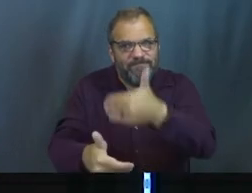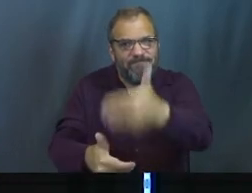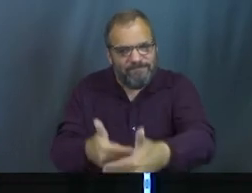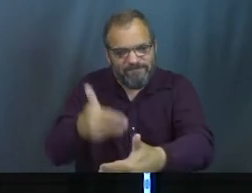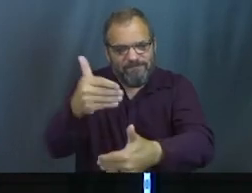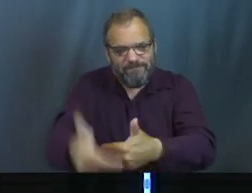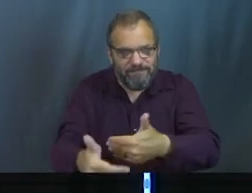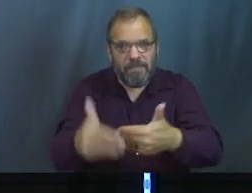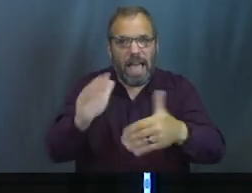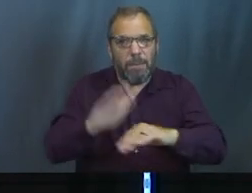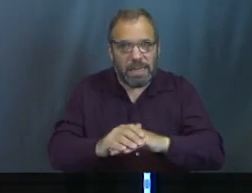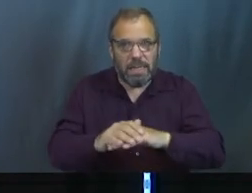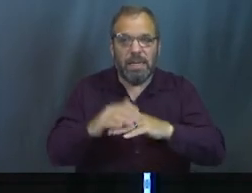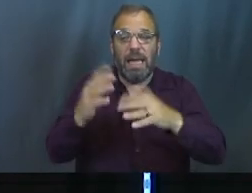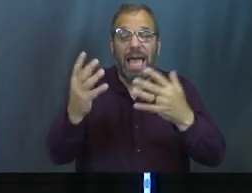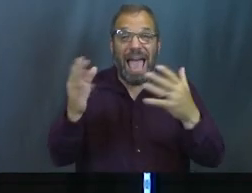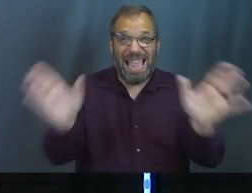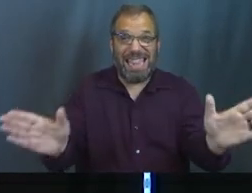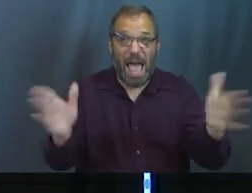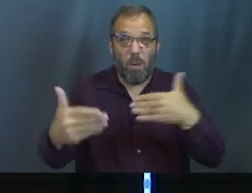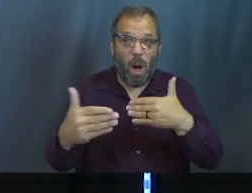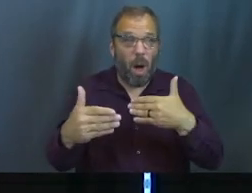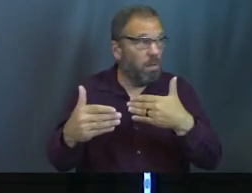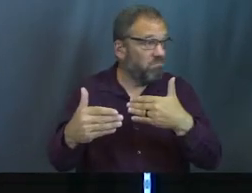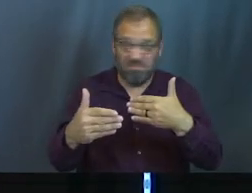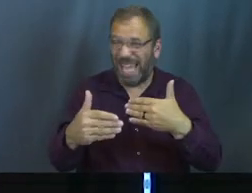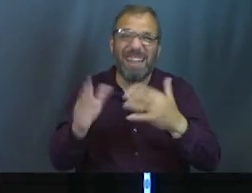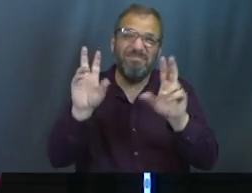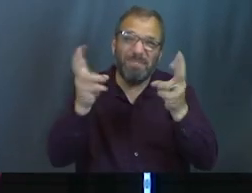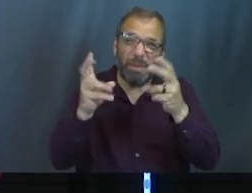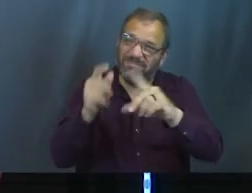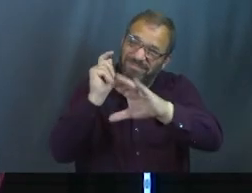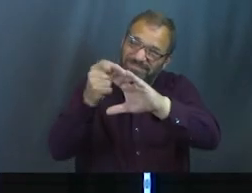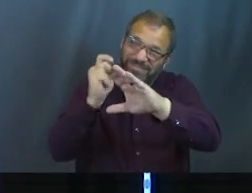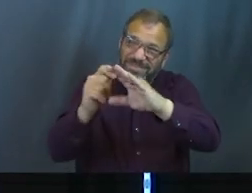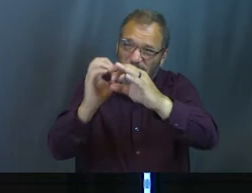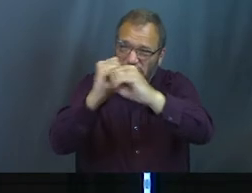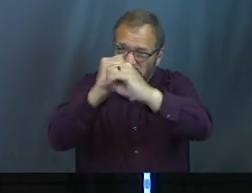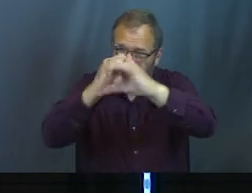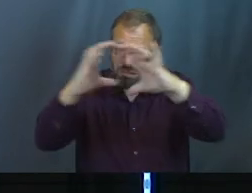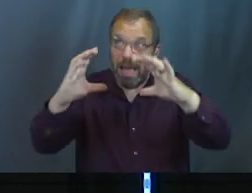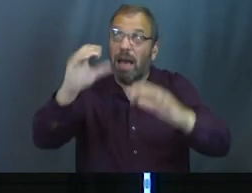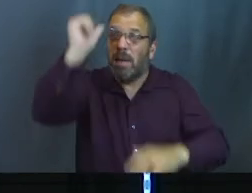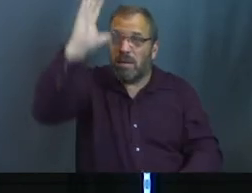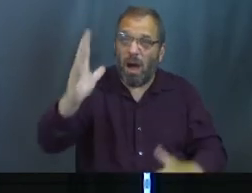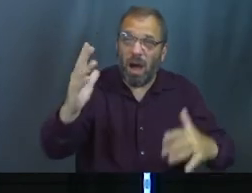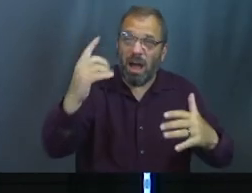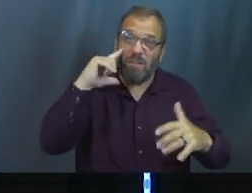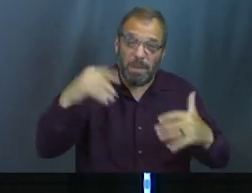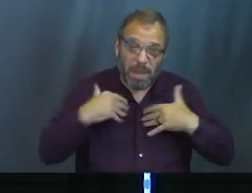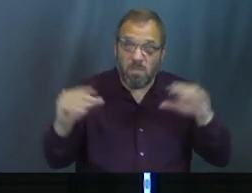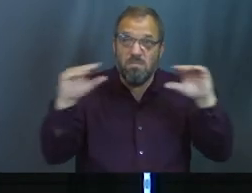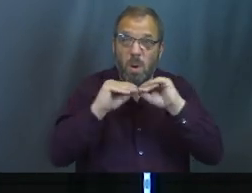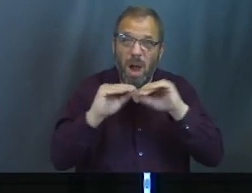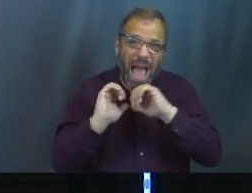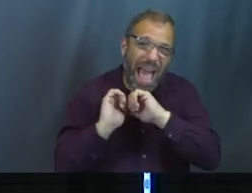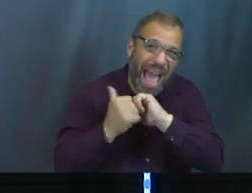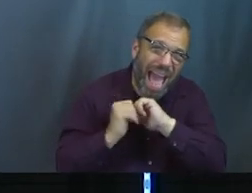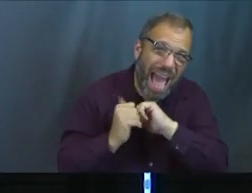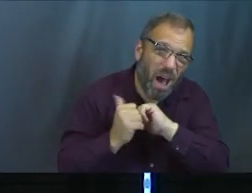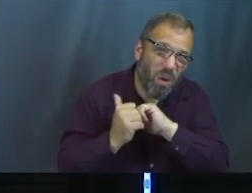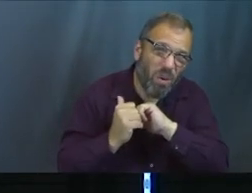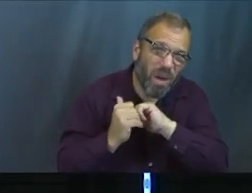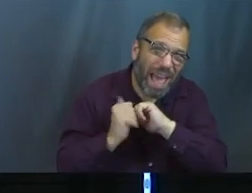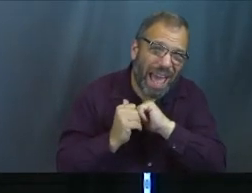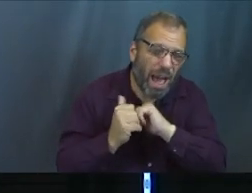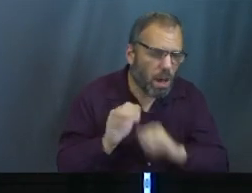hitting away at the wall and believe that there's more, that God has more for me. How though? How do you